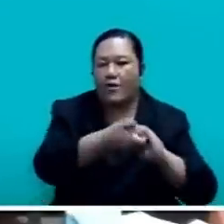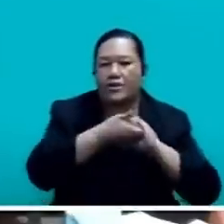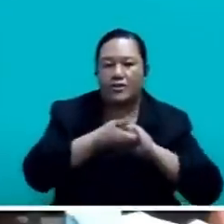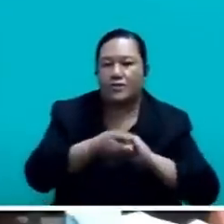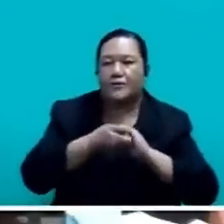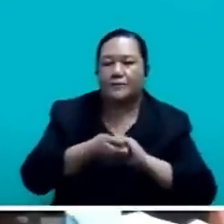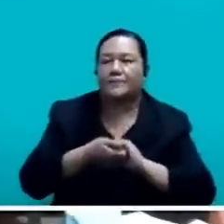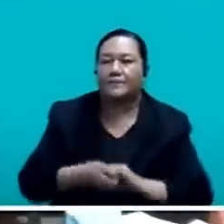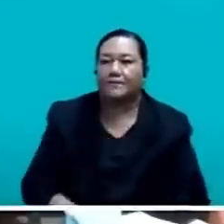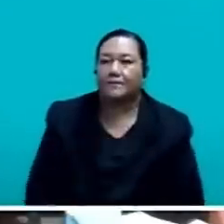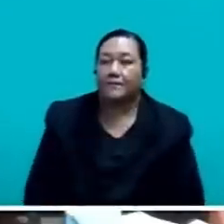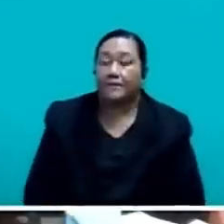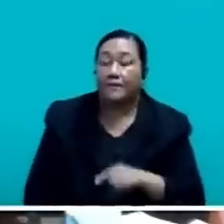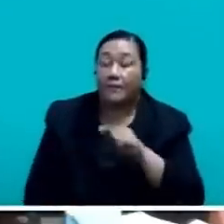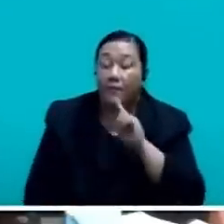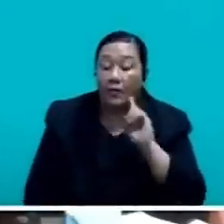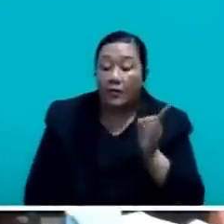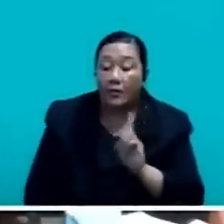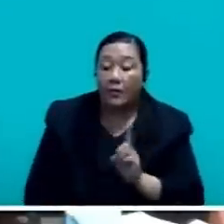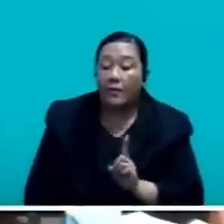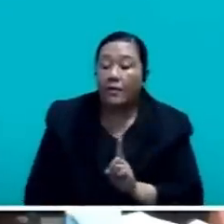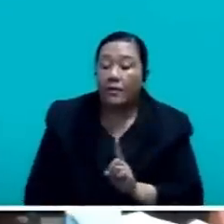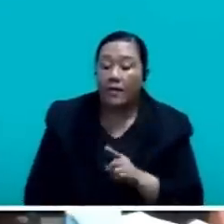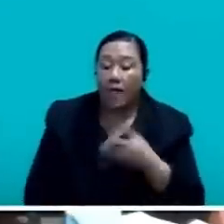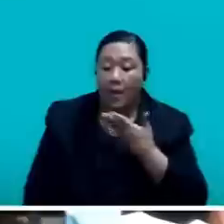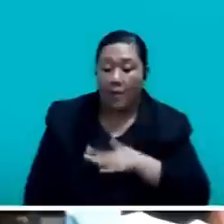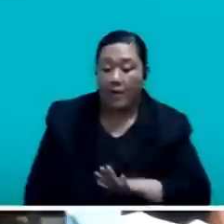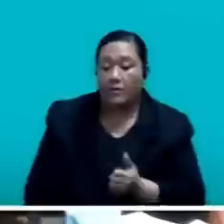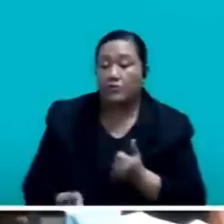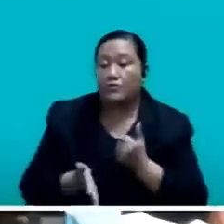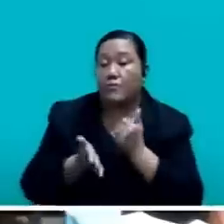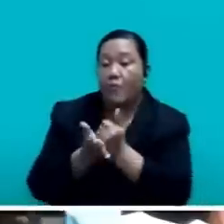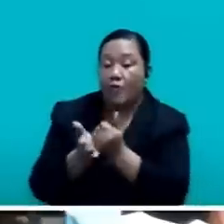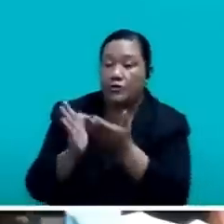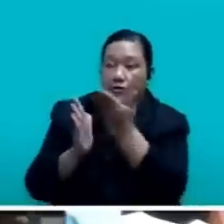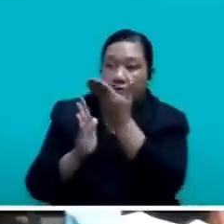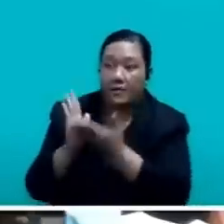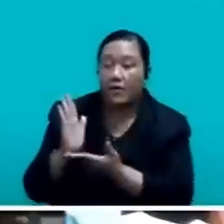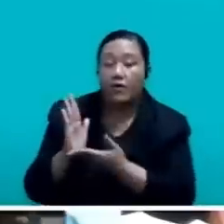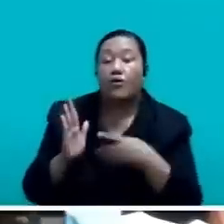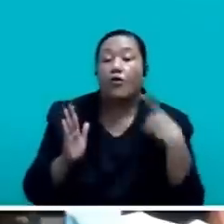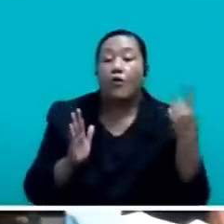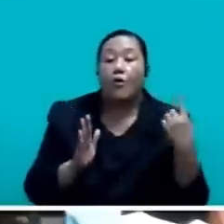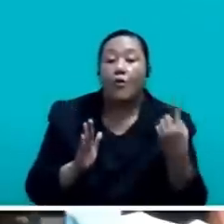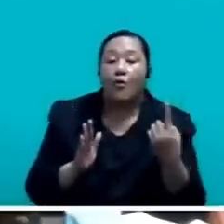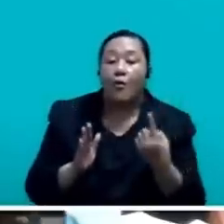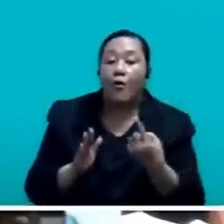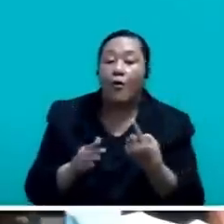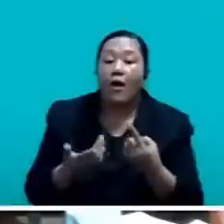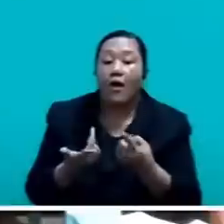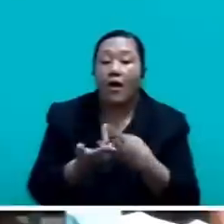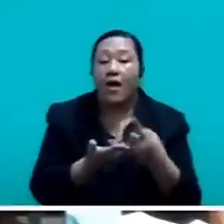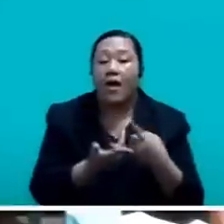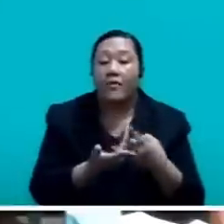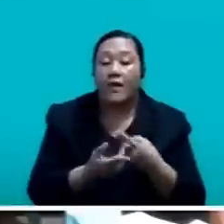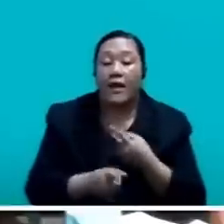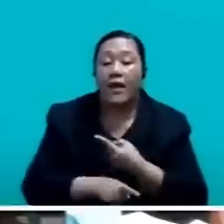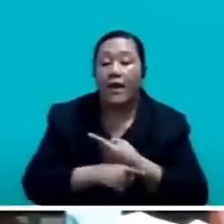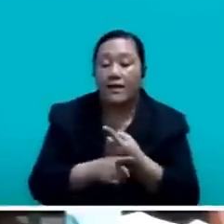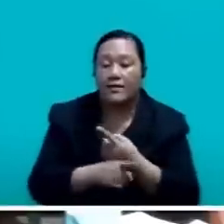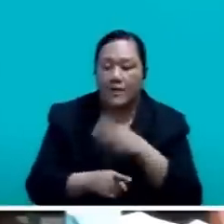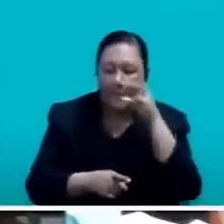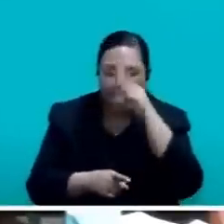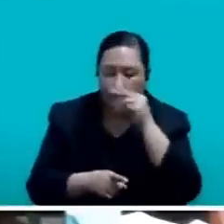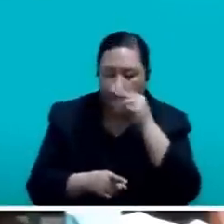Mr. Speaker, wish to acknowledge the support as well as the guidance of all of those who have made it possible for me to continue